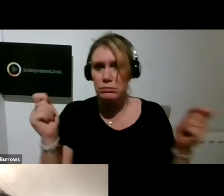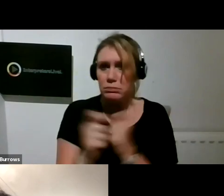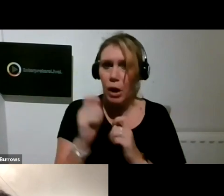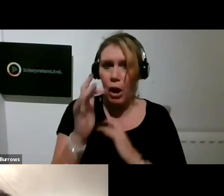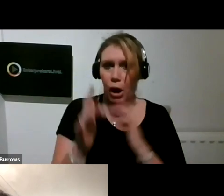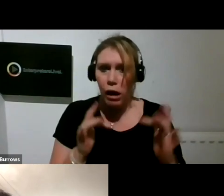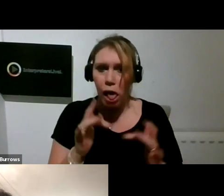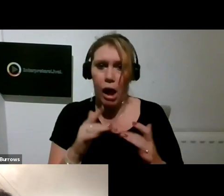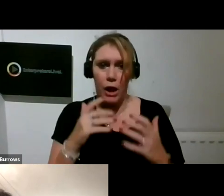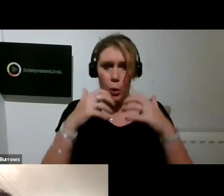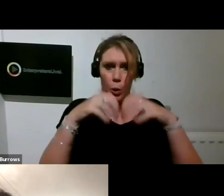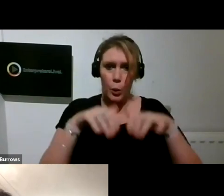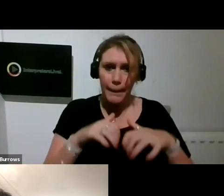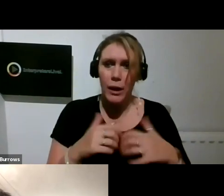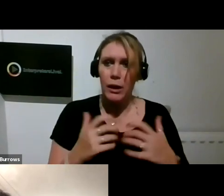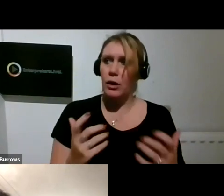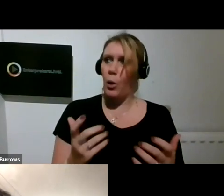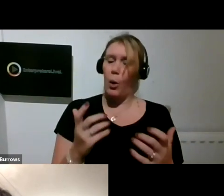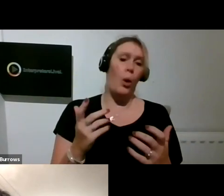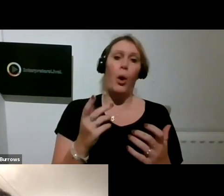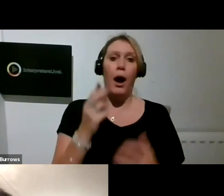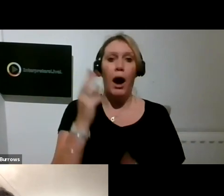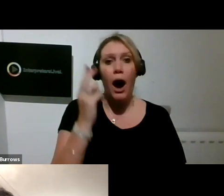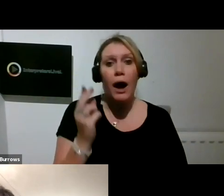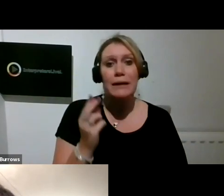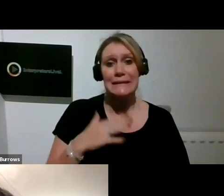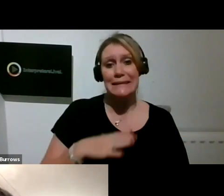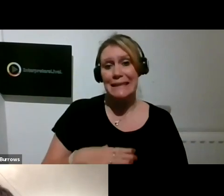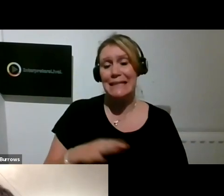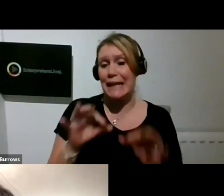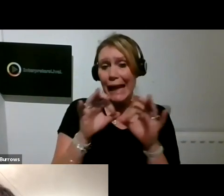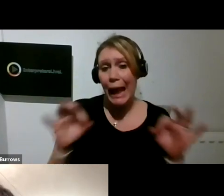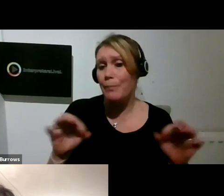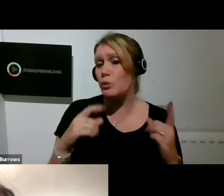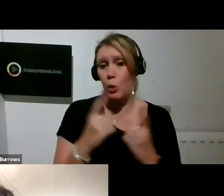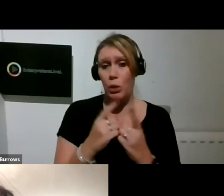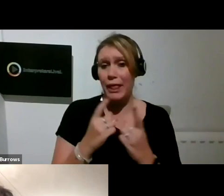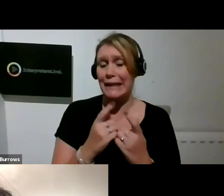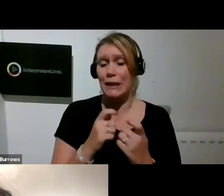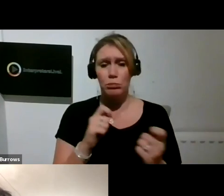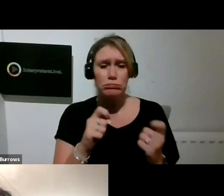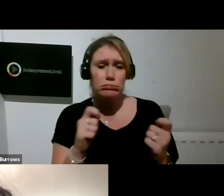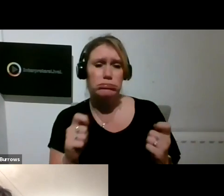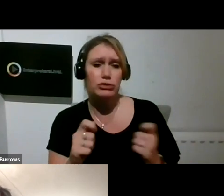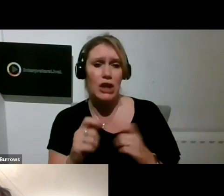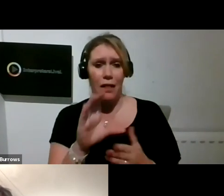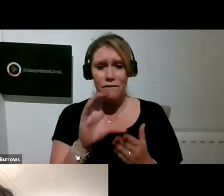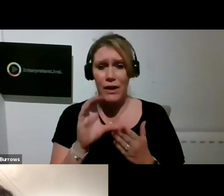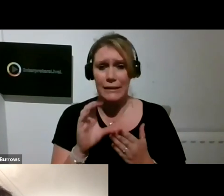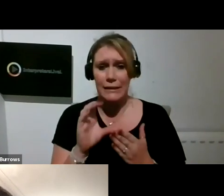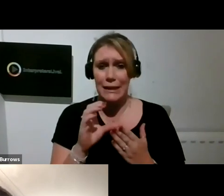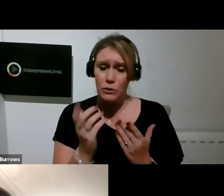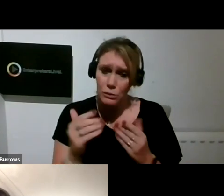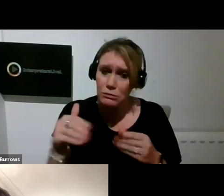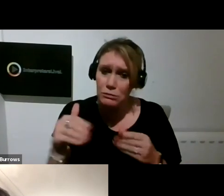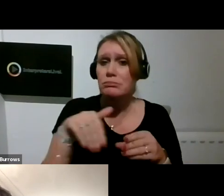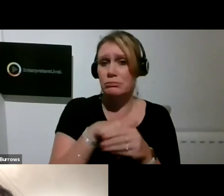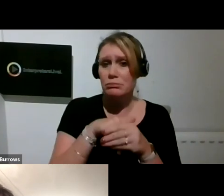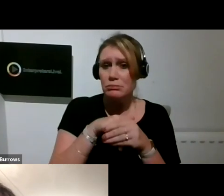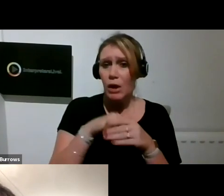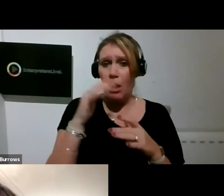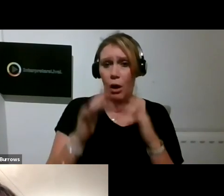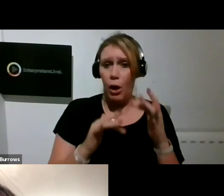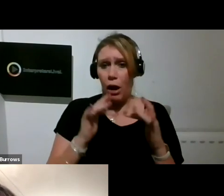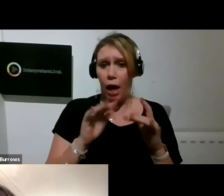quickly out to artists who needed cables and things. And what's been so great this year is we've been able to link up with